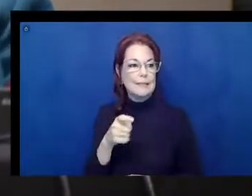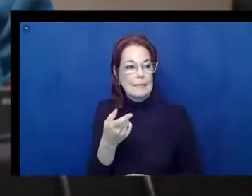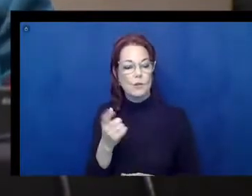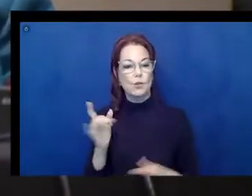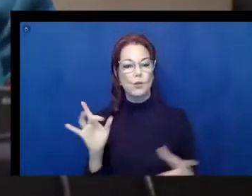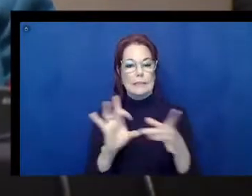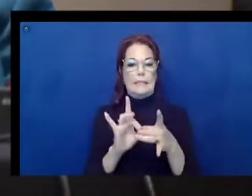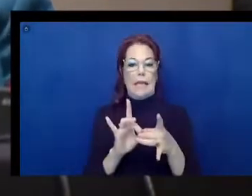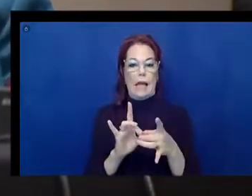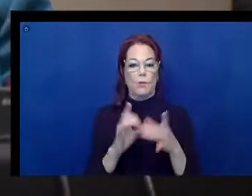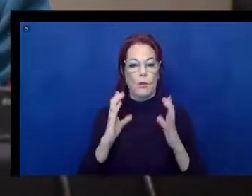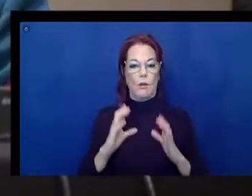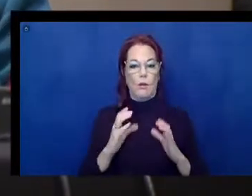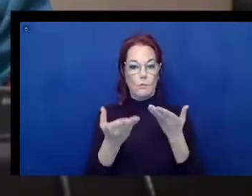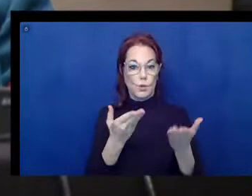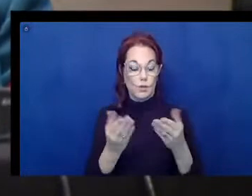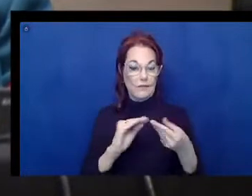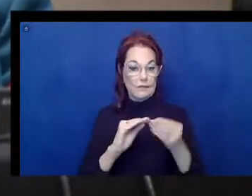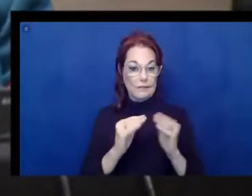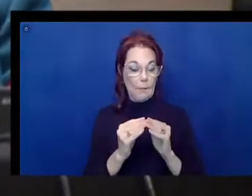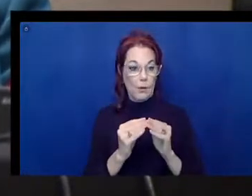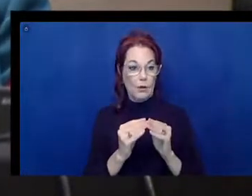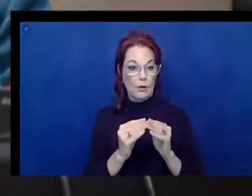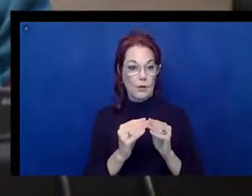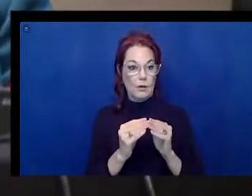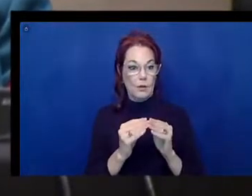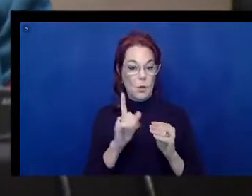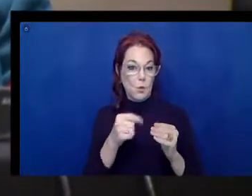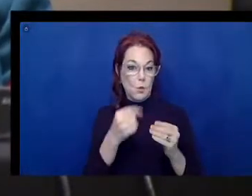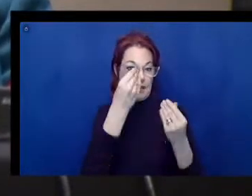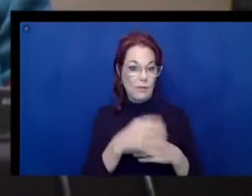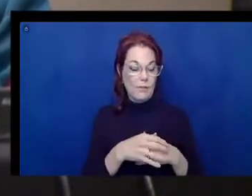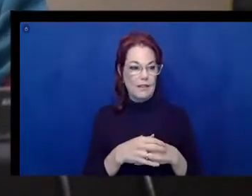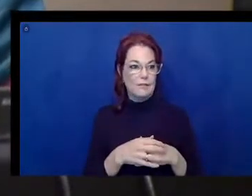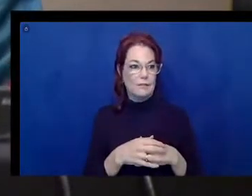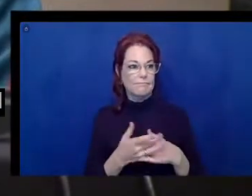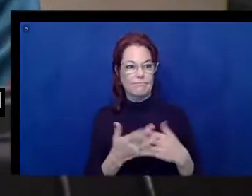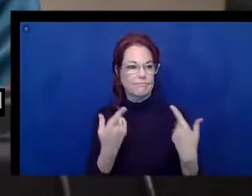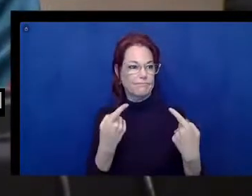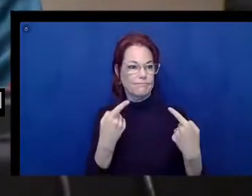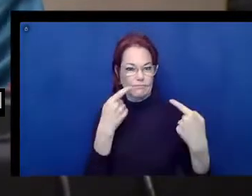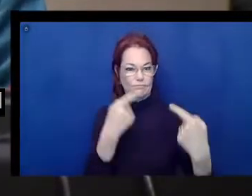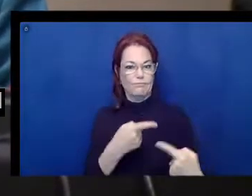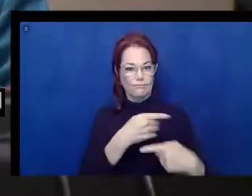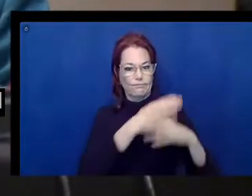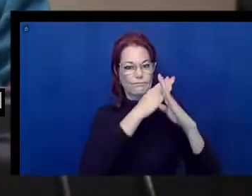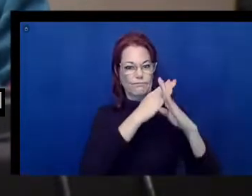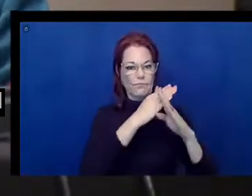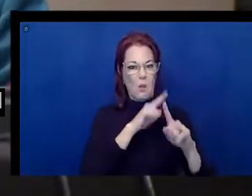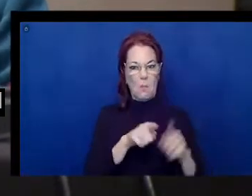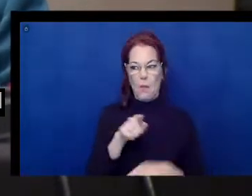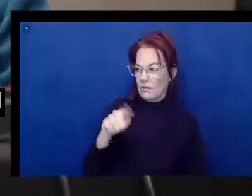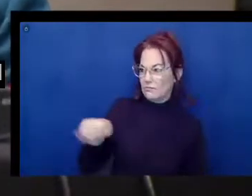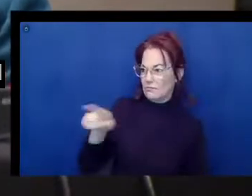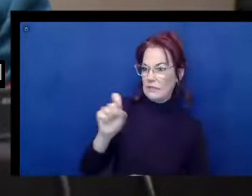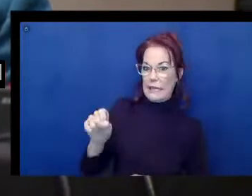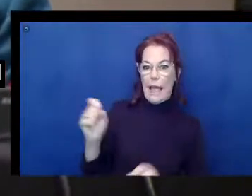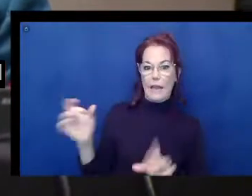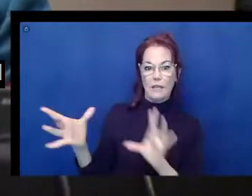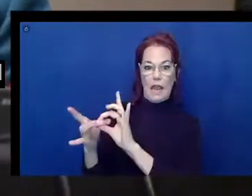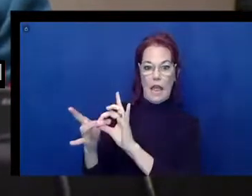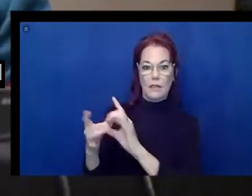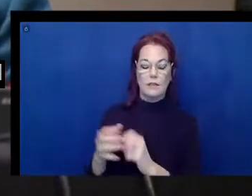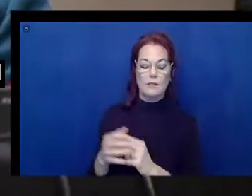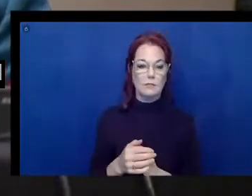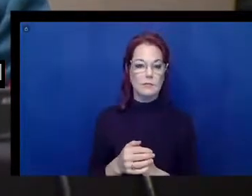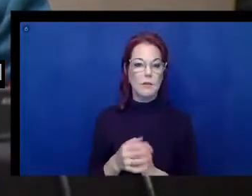while your competitors and colleagues get the information they need with a click. Or waiting for a coworker to find time to read